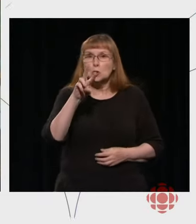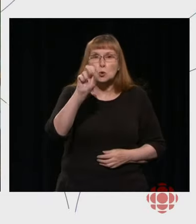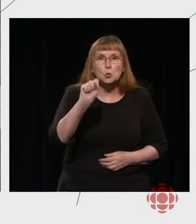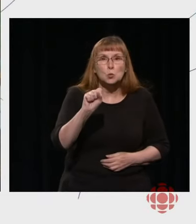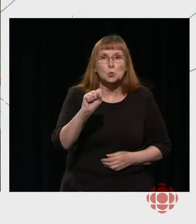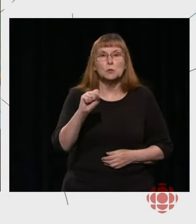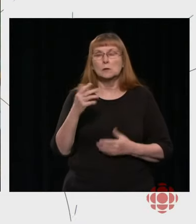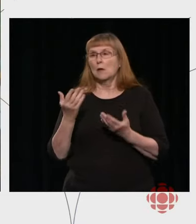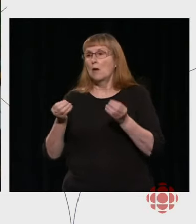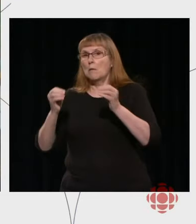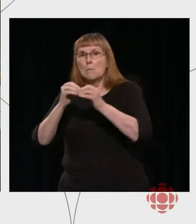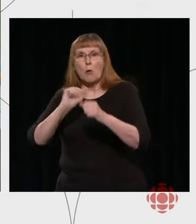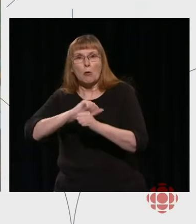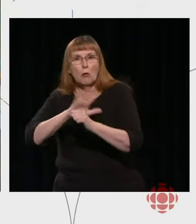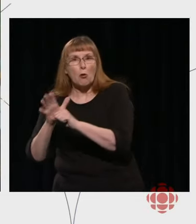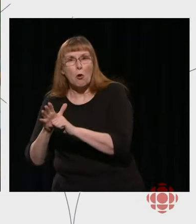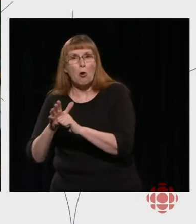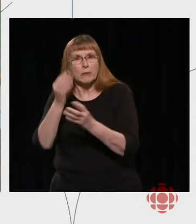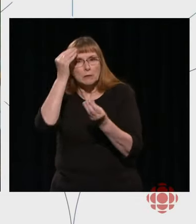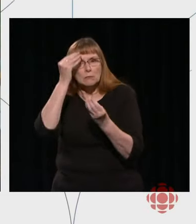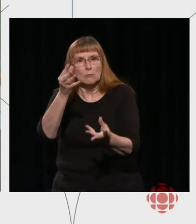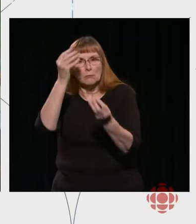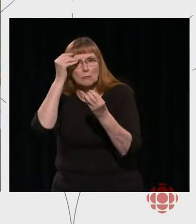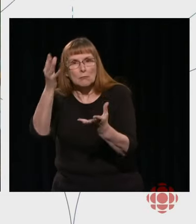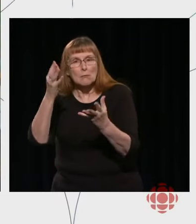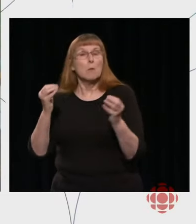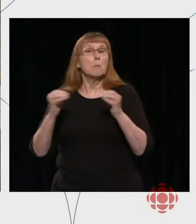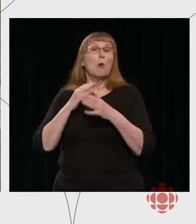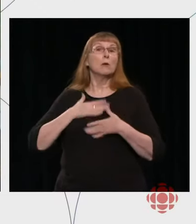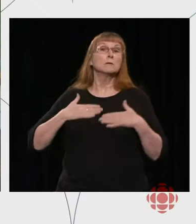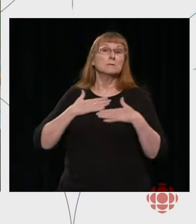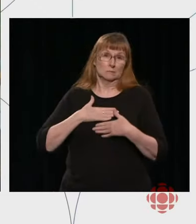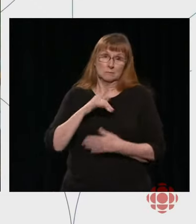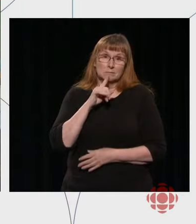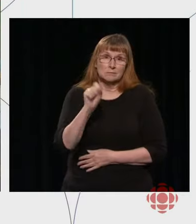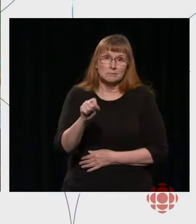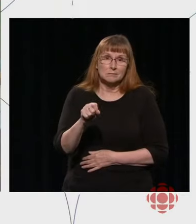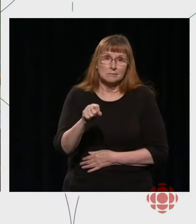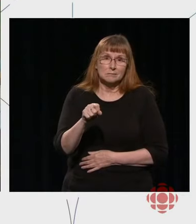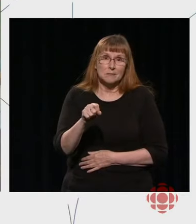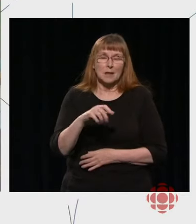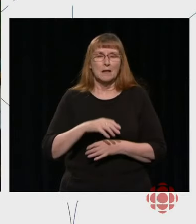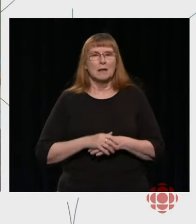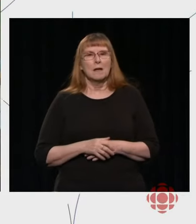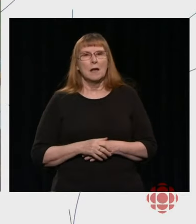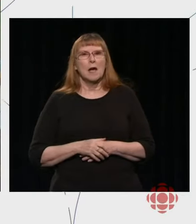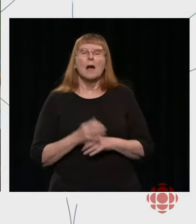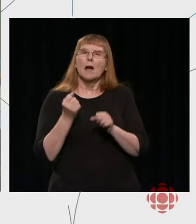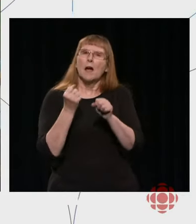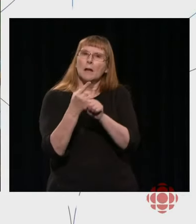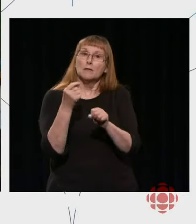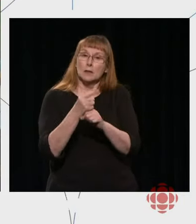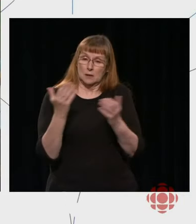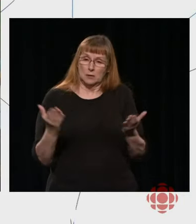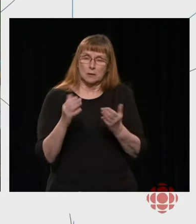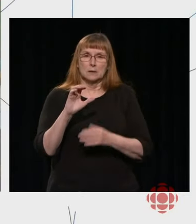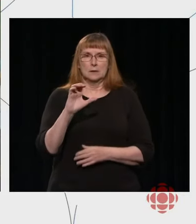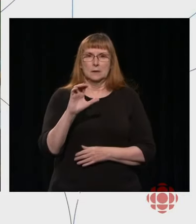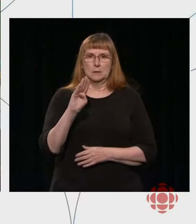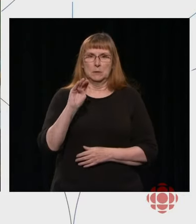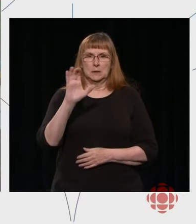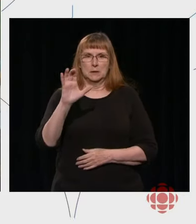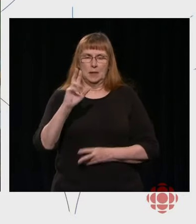entertainment programming. So, to be clear, each year, CBC Radio Canada has to manage